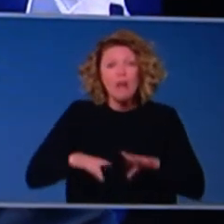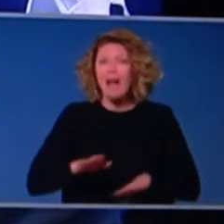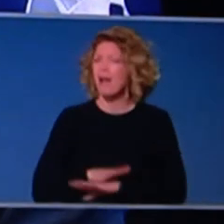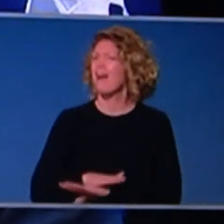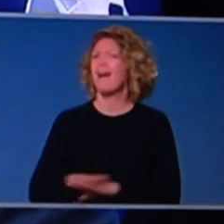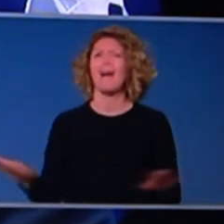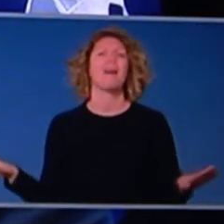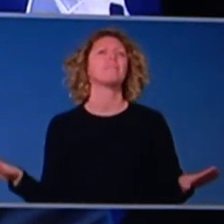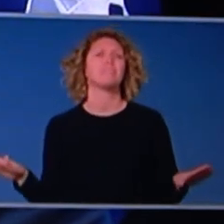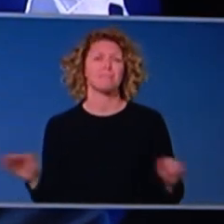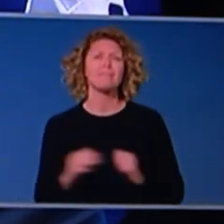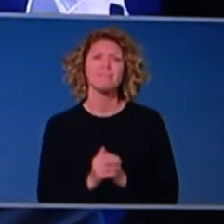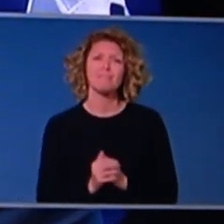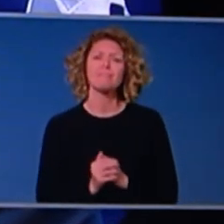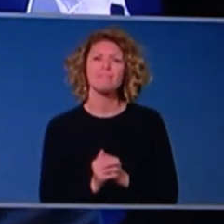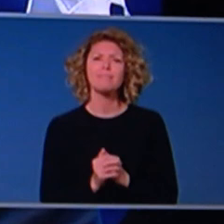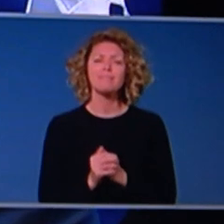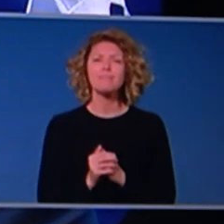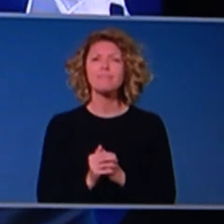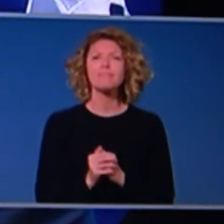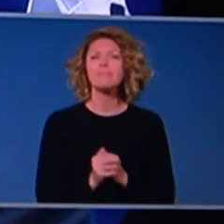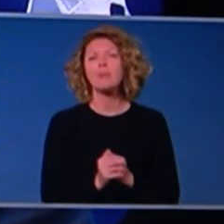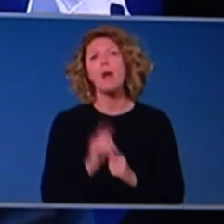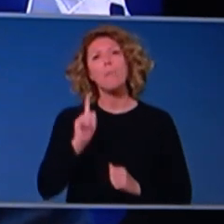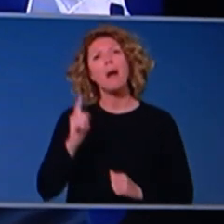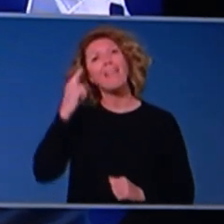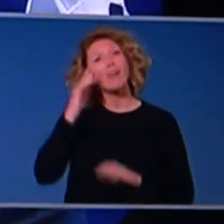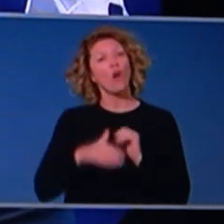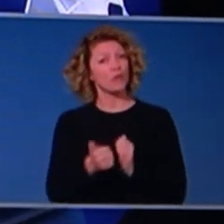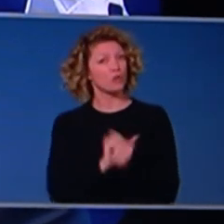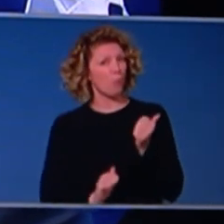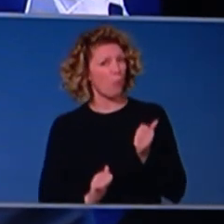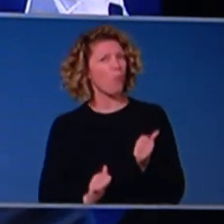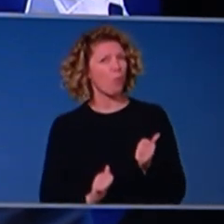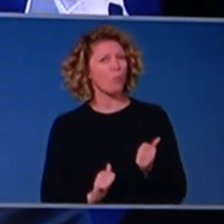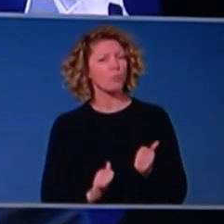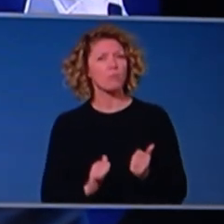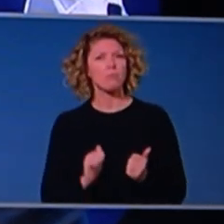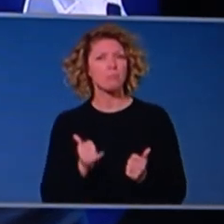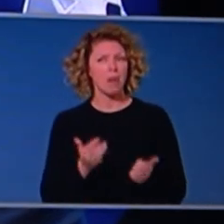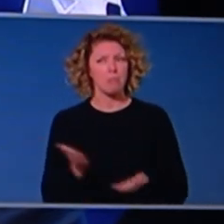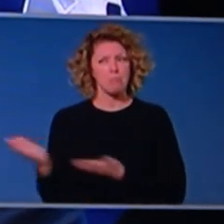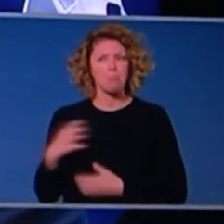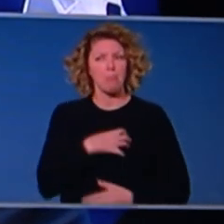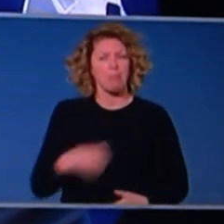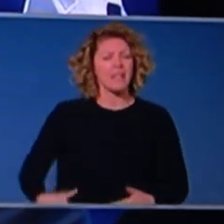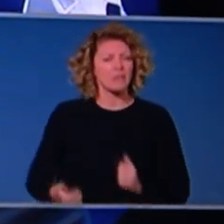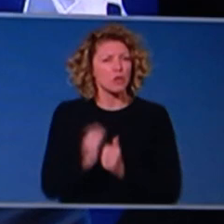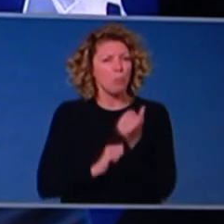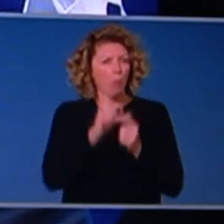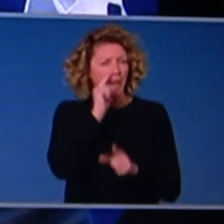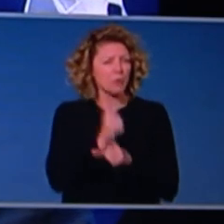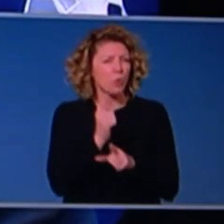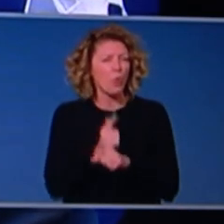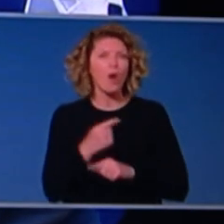wise decisions. Uh, in relation to the support for professional sport or other sports, I mean, I probably better might leave that to the minister for sport, but,